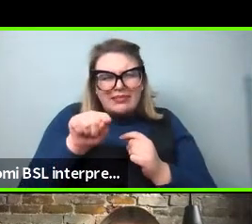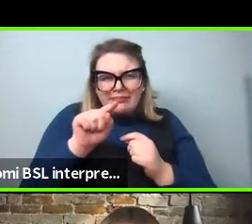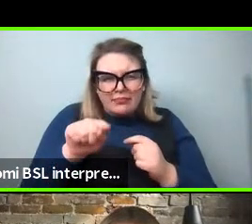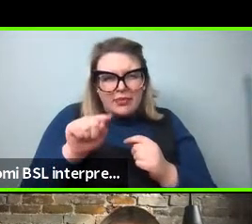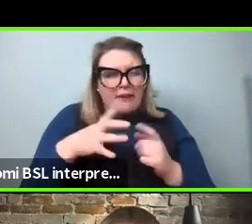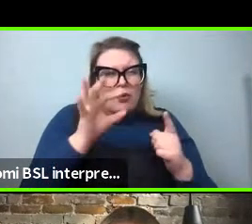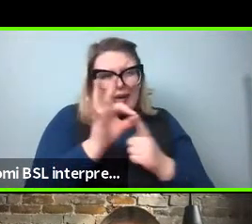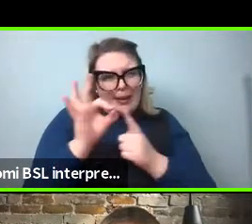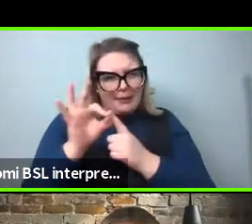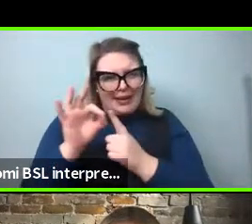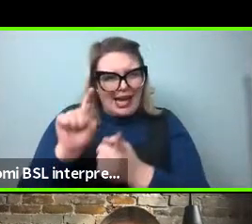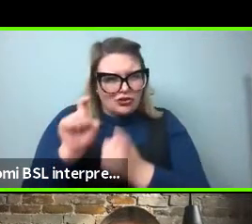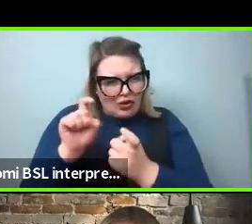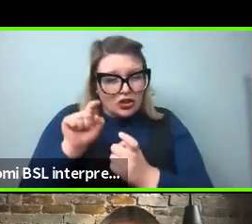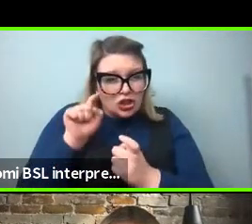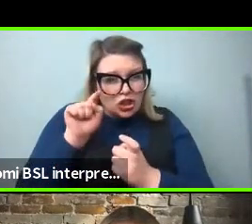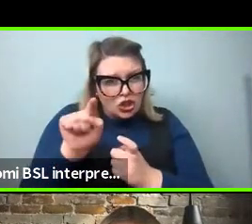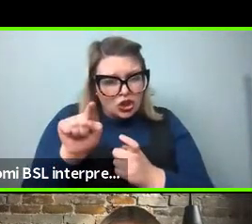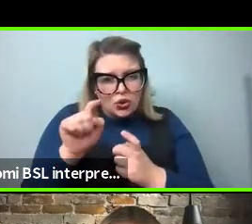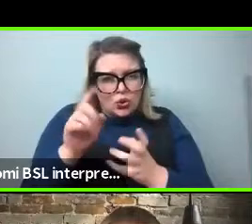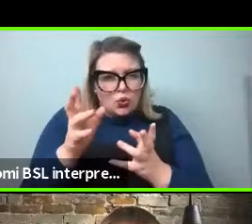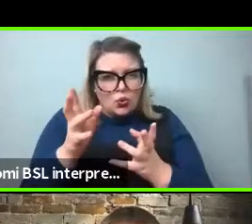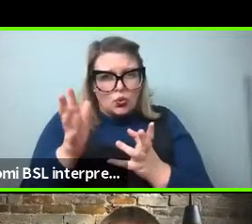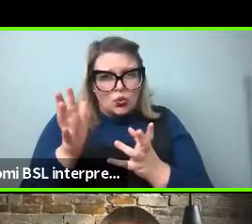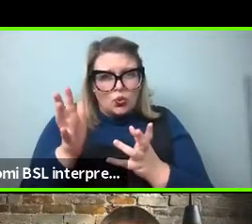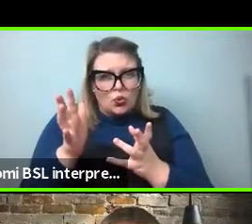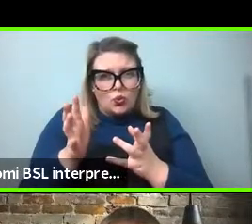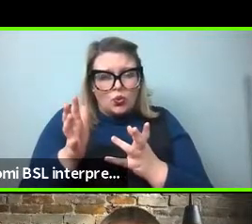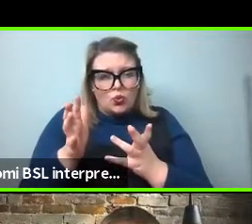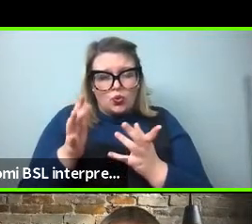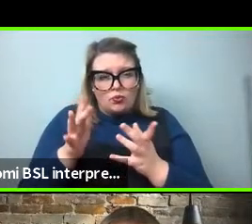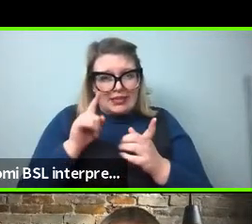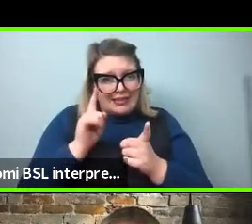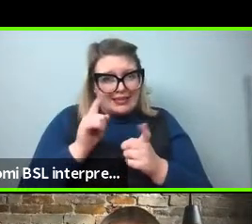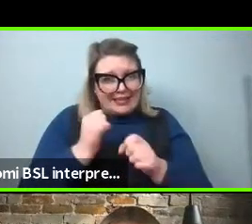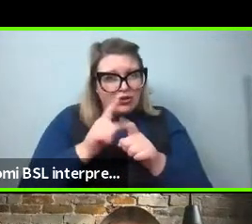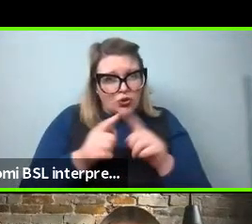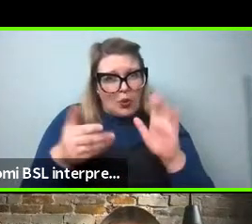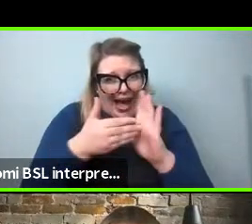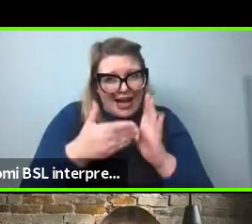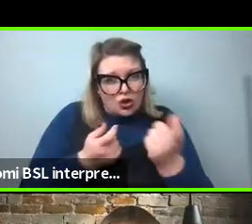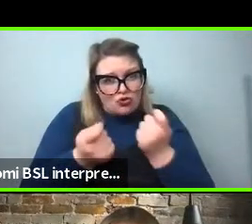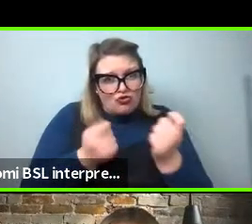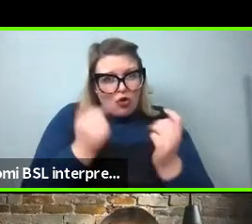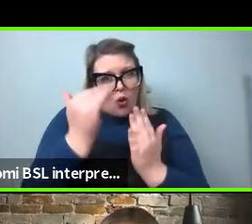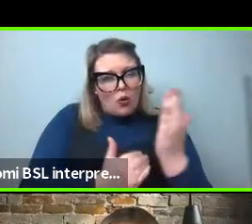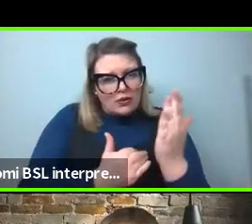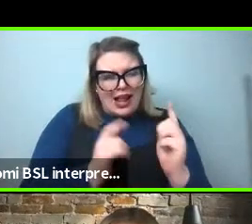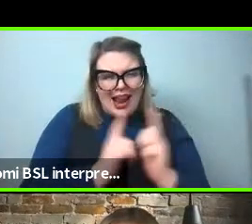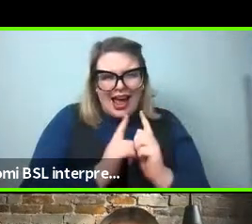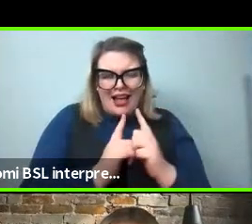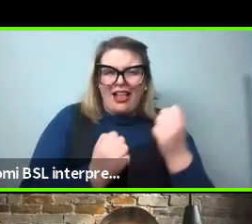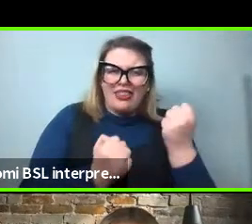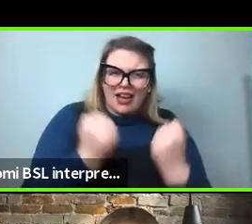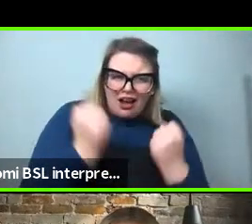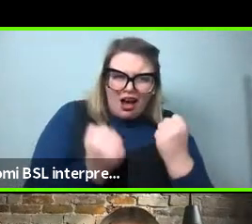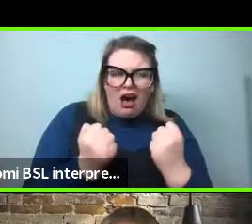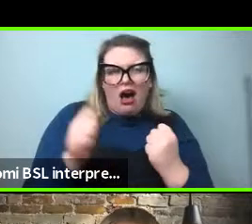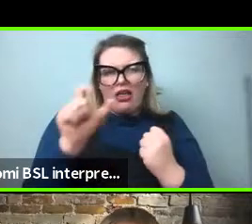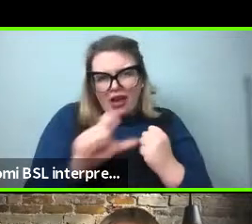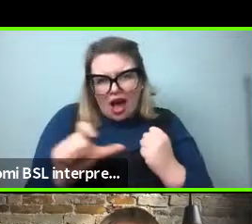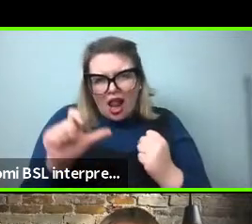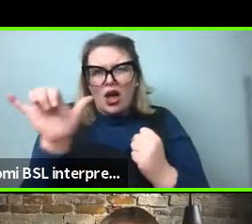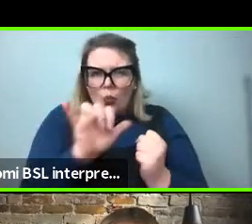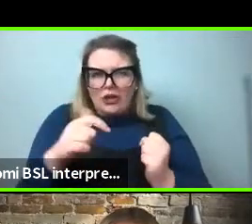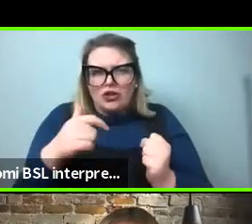the car of which the color I like or whatever it is, those kinds of cases. Did you control